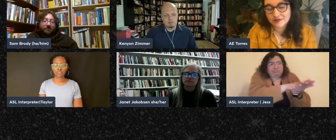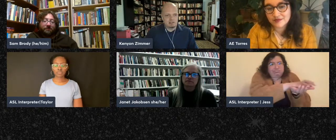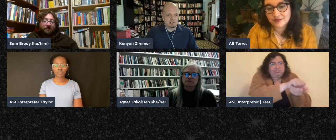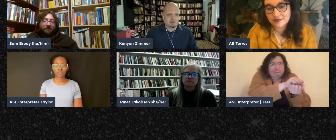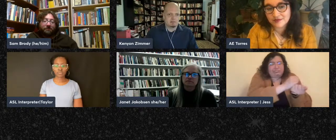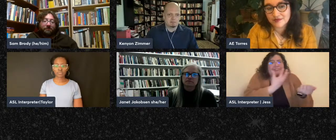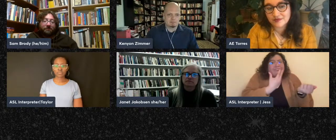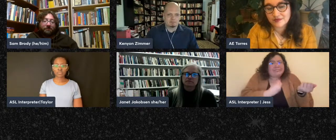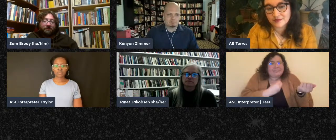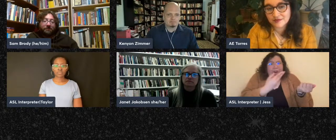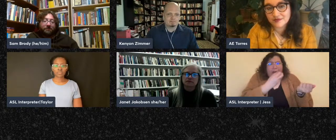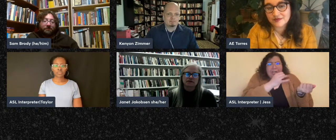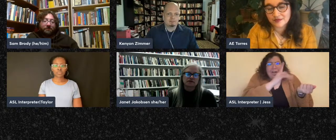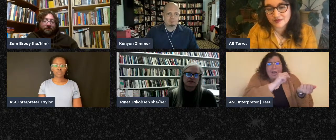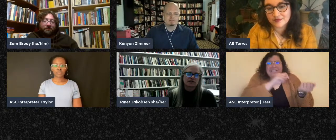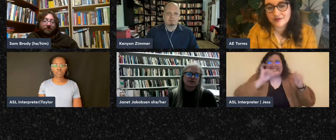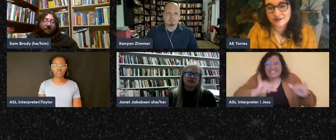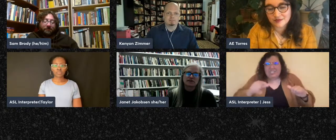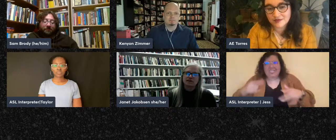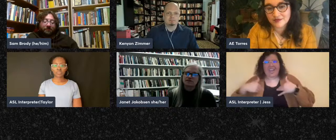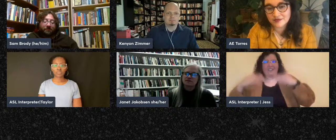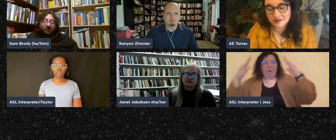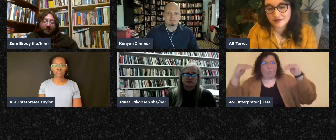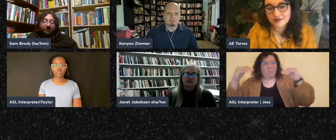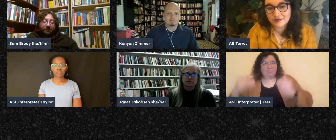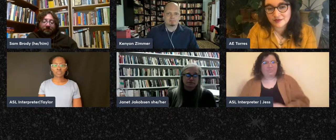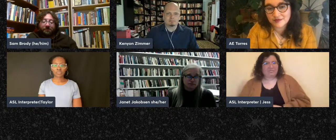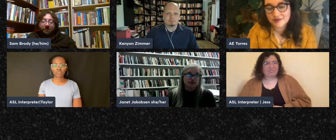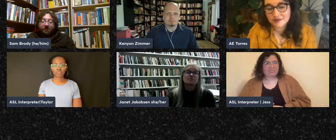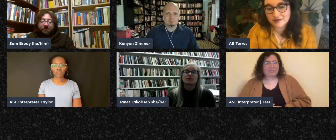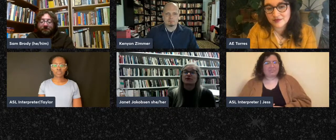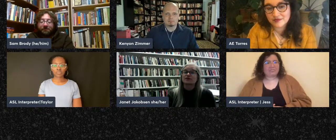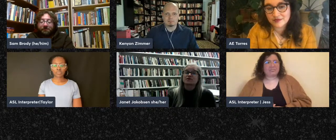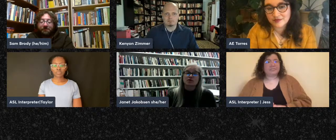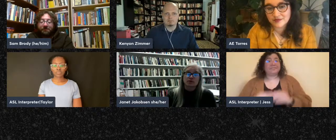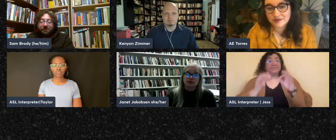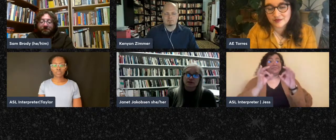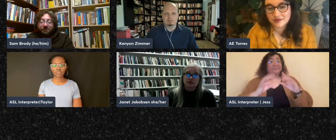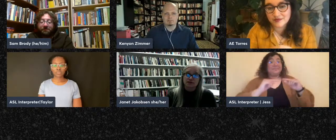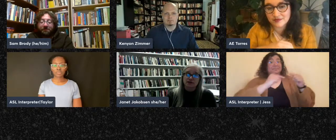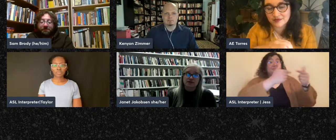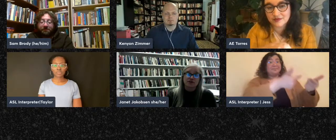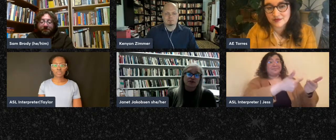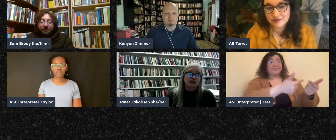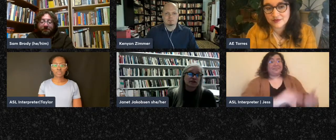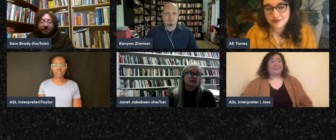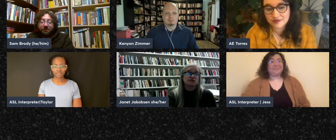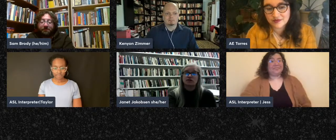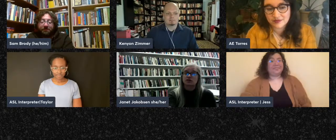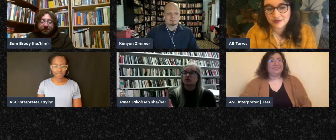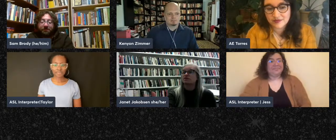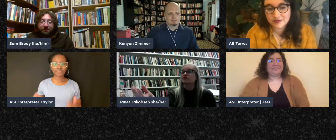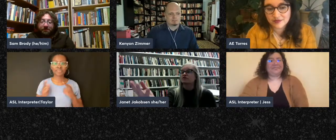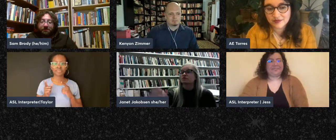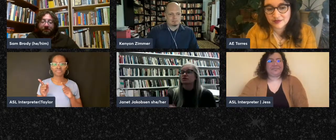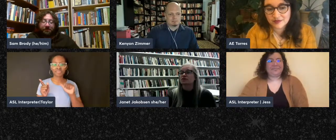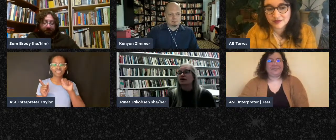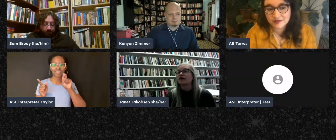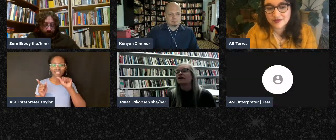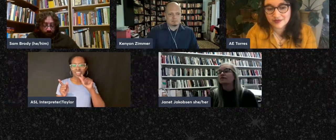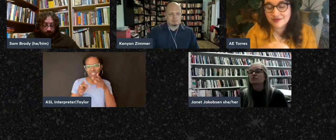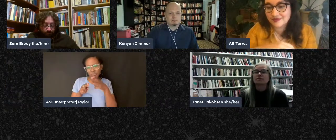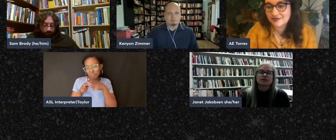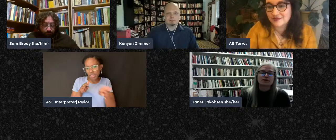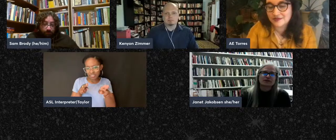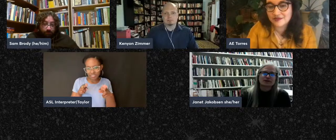human history. That does bring so many things together. So, Ana, just very quickly, because we're